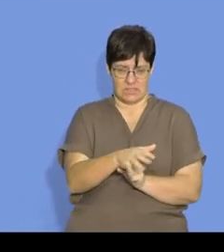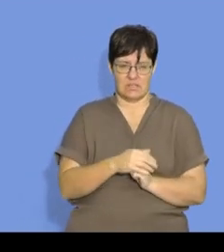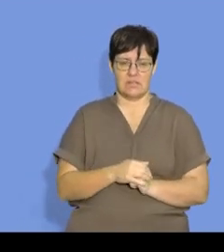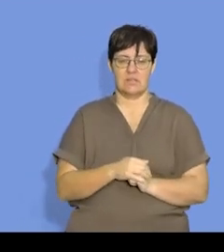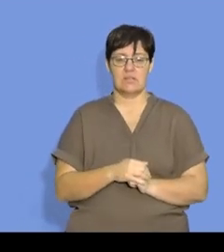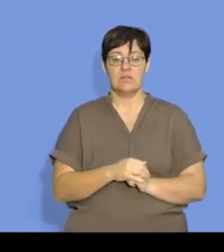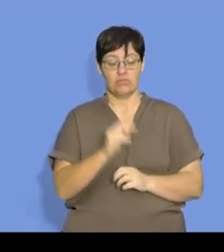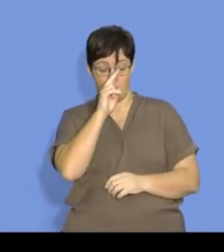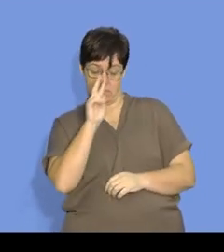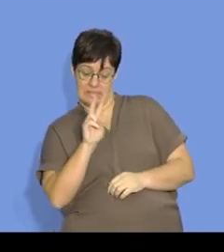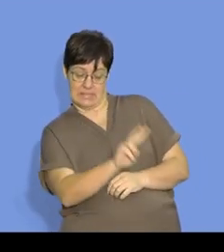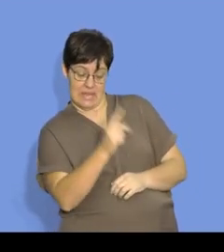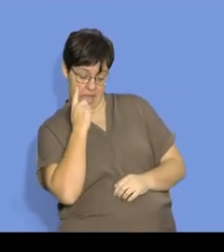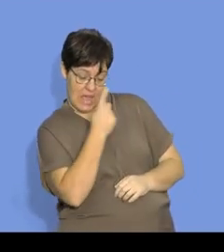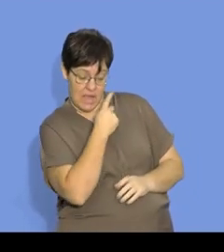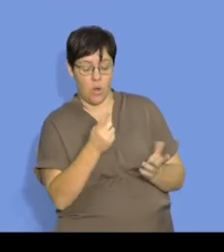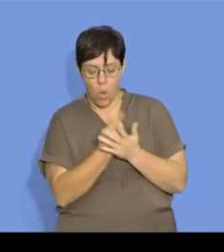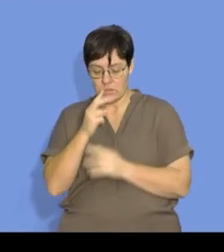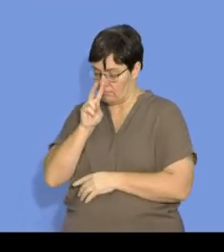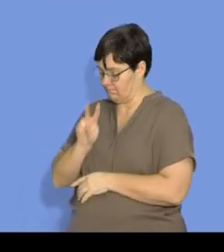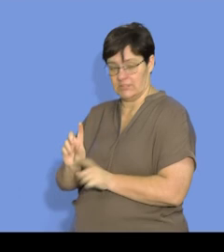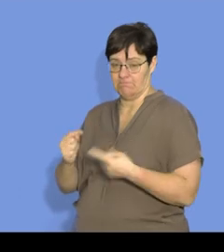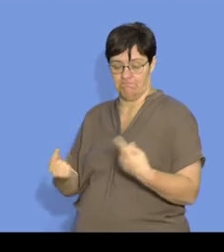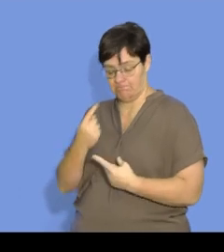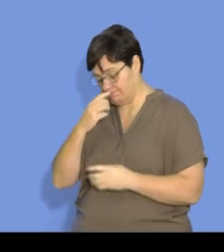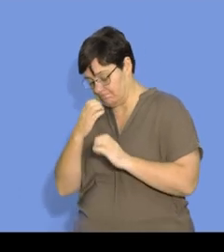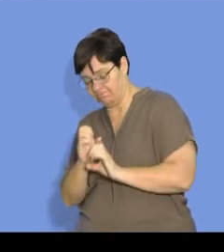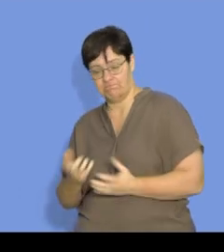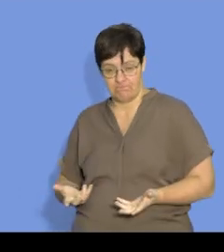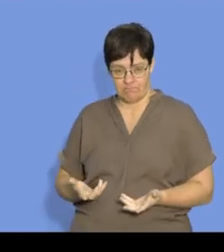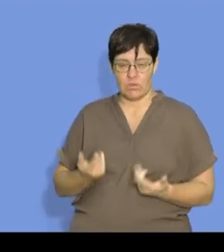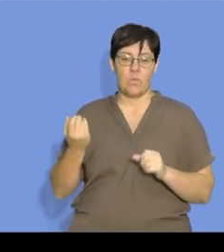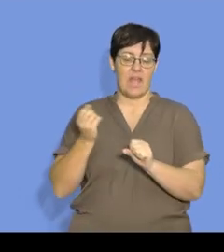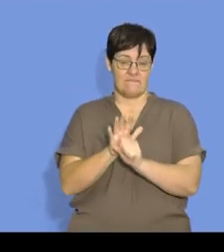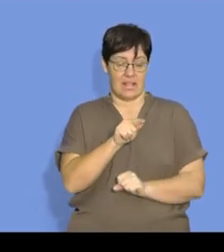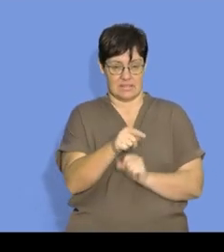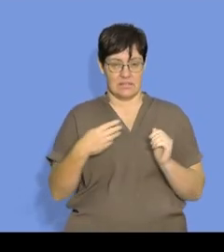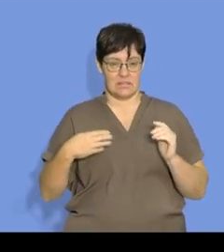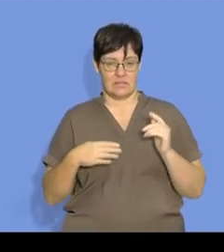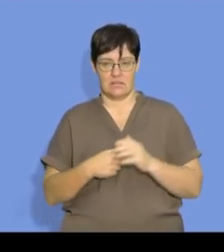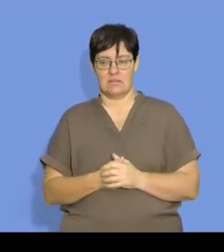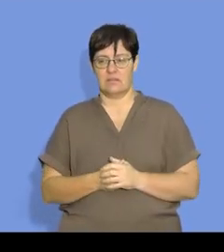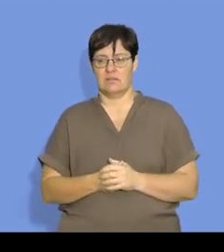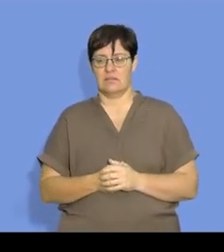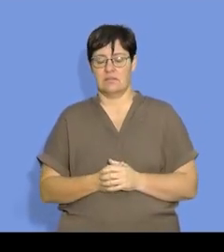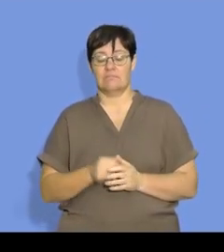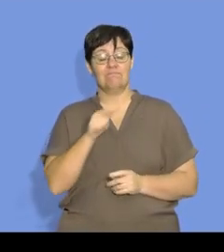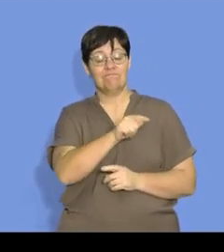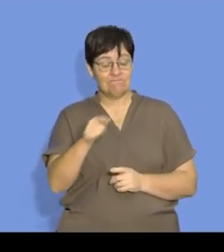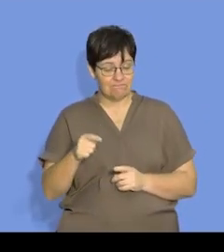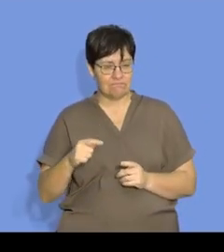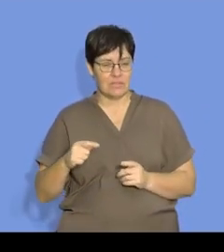We spoke about macroscopically, as well as microscopically, how they affect the reaction.